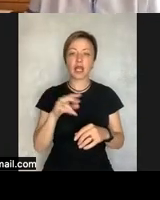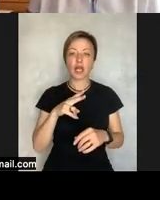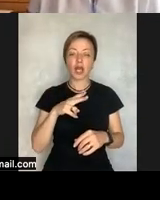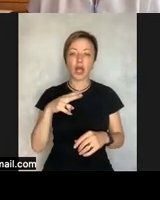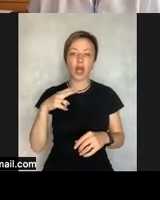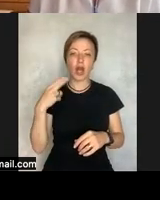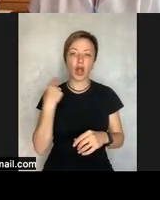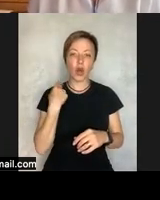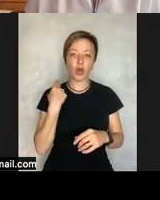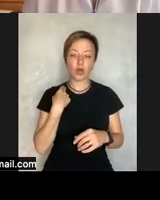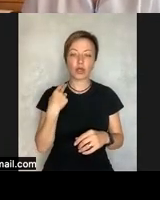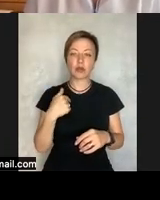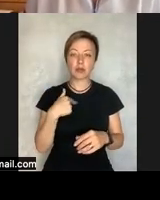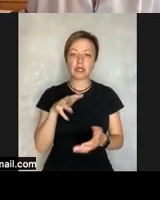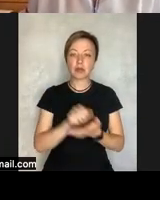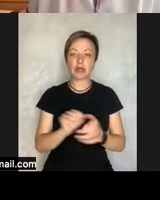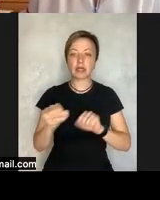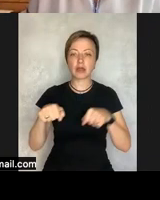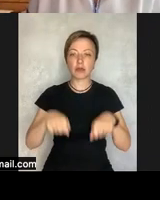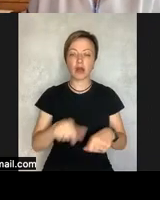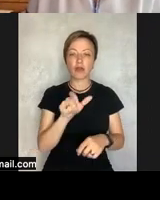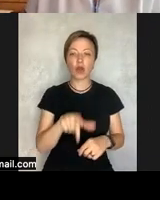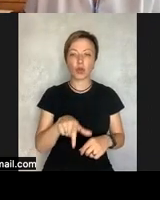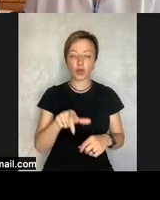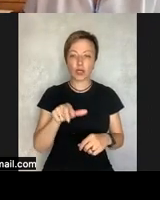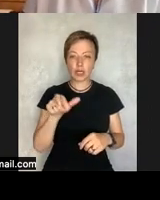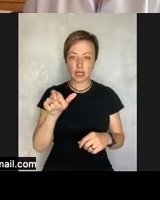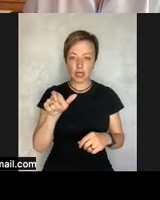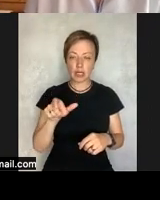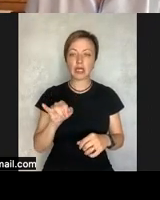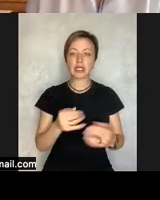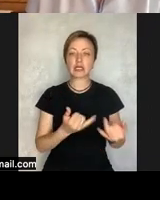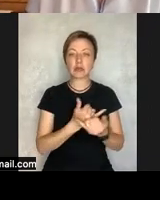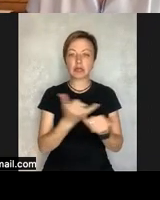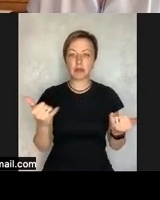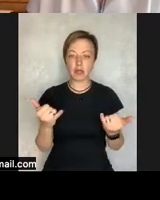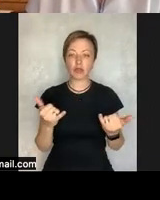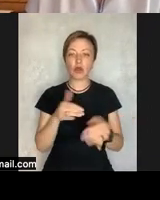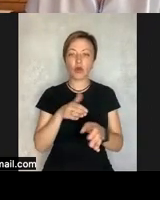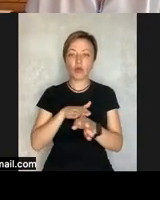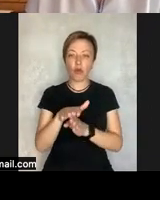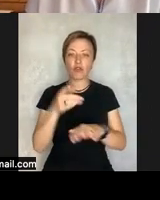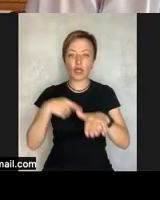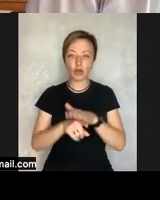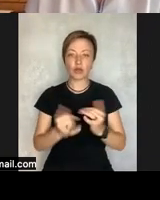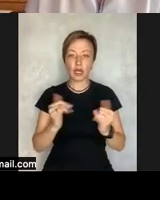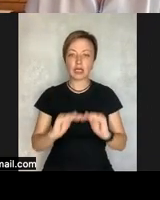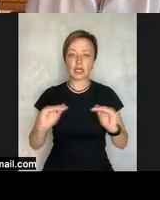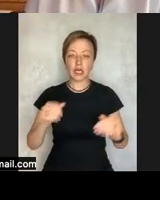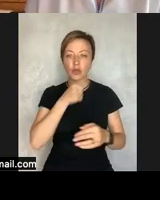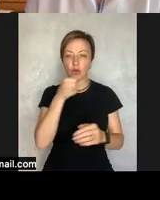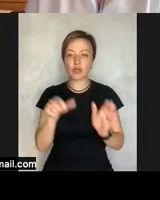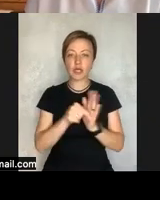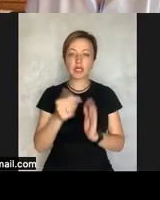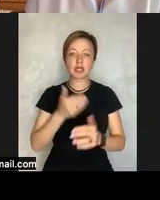human rights and full community inclusion of children and adults with disabilities and we have worked in more than 3 000